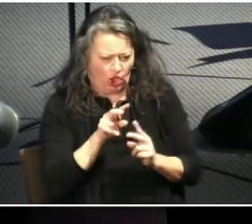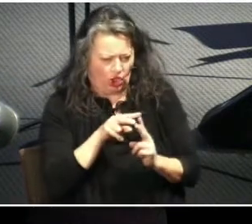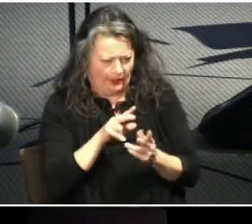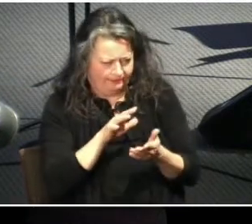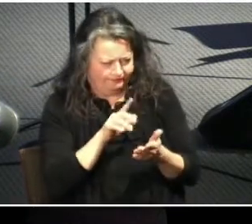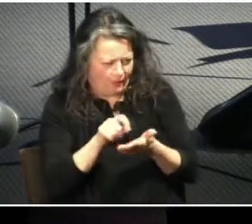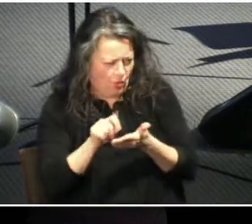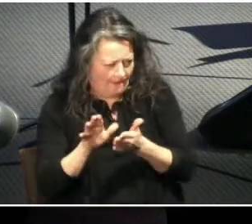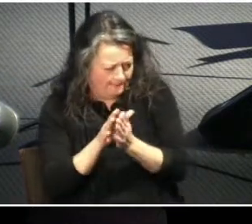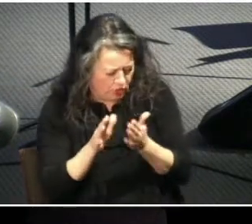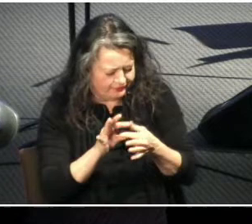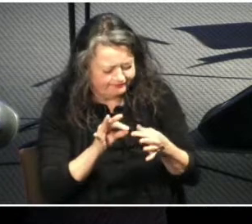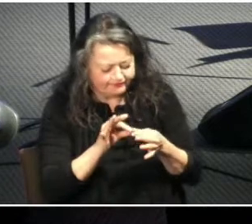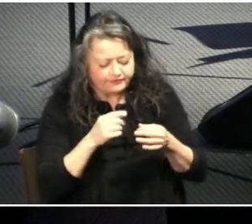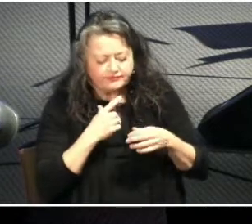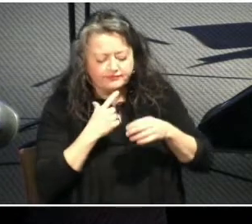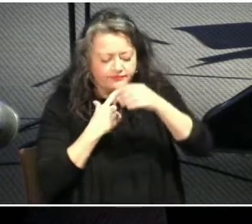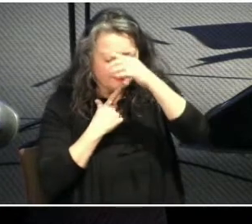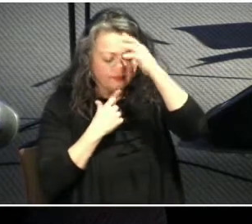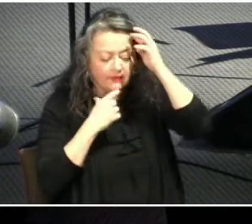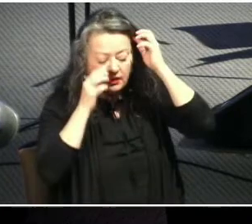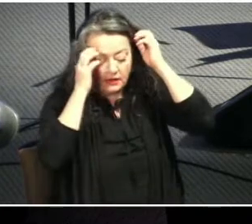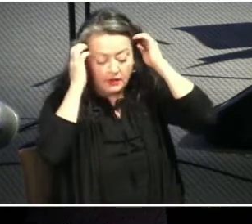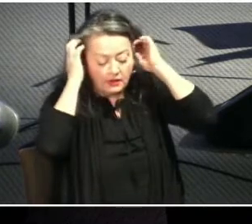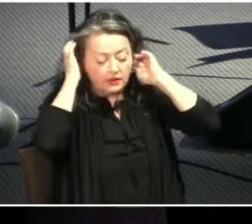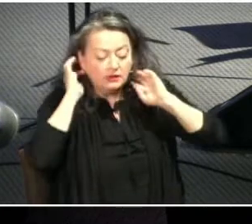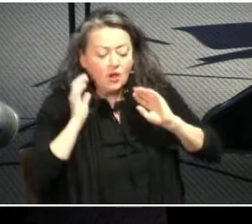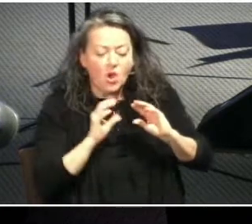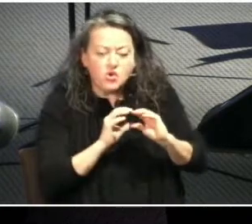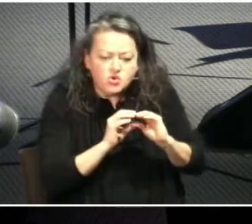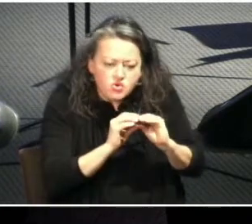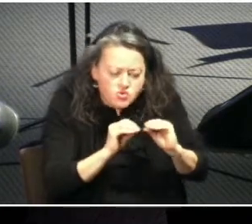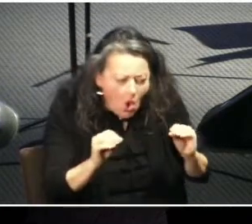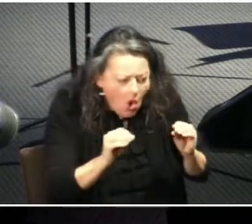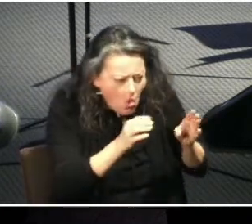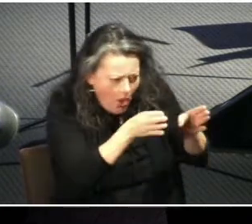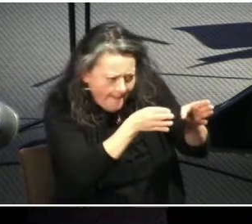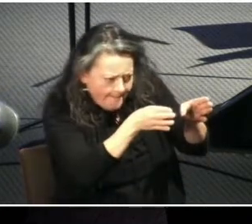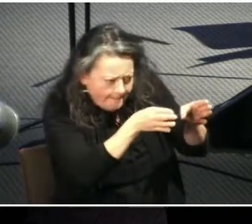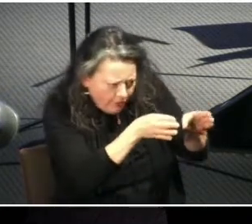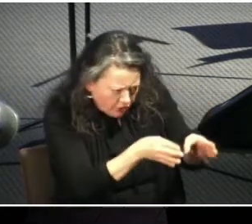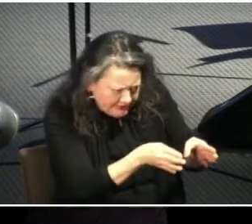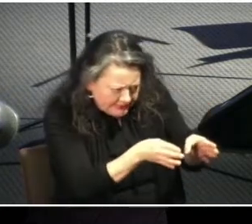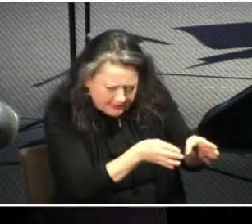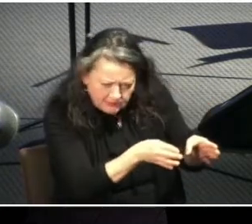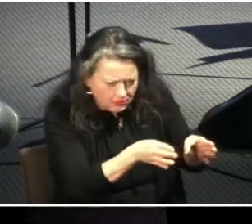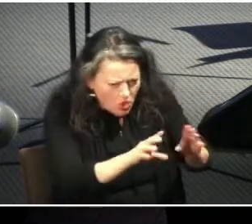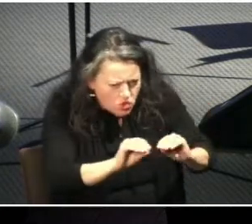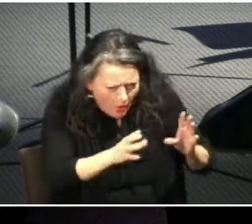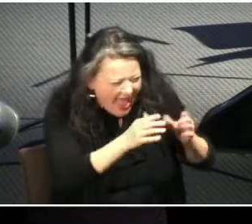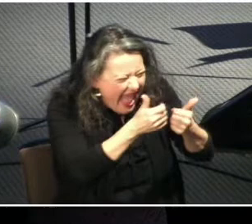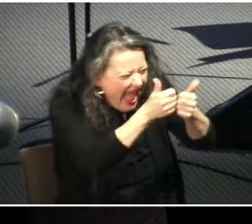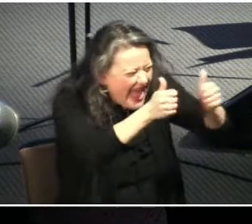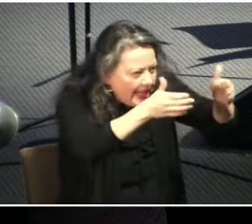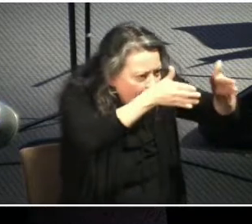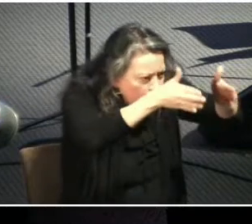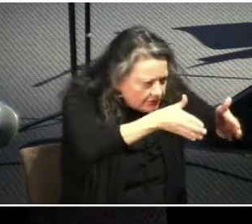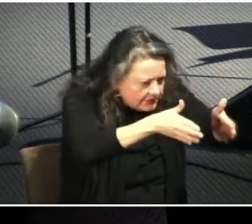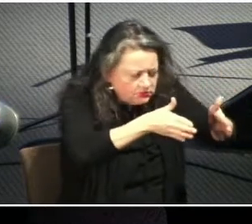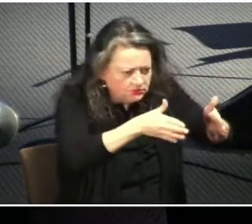No human being should give any other human being, especially as adults,